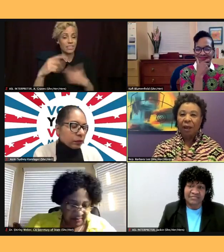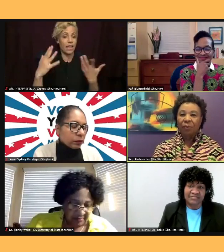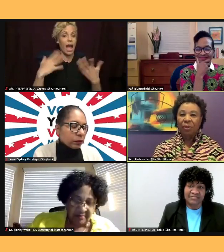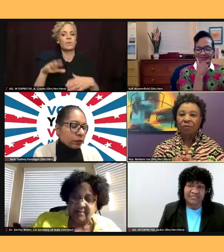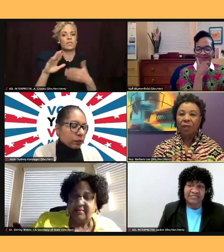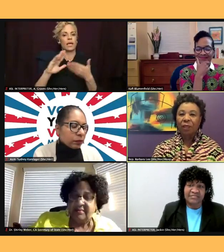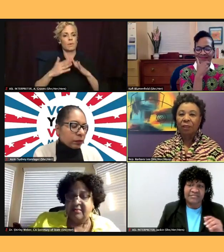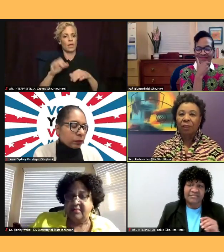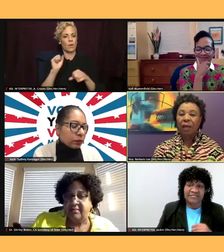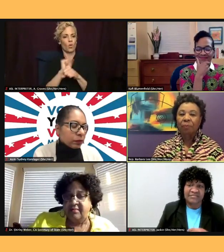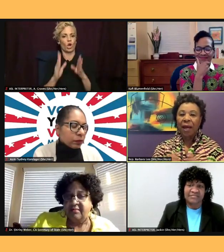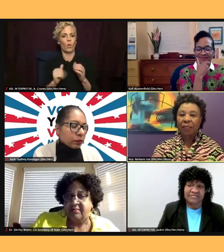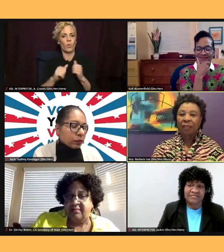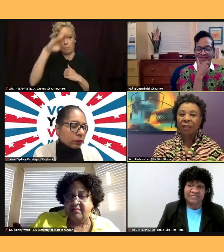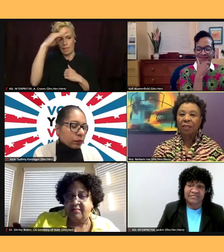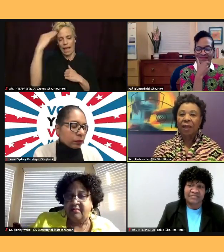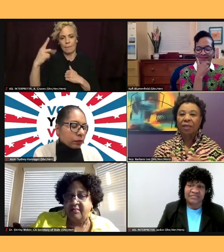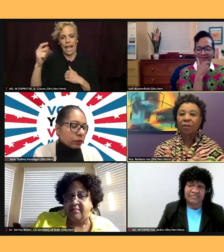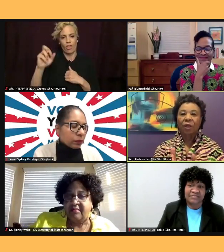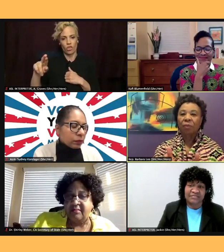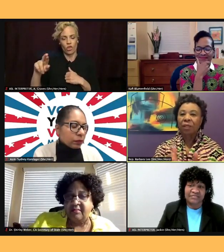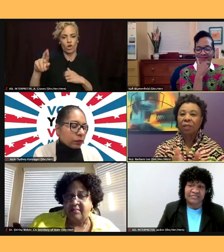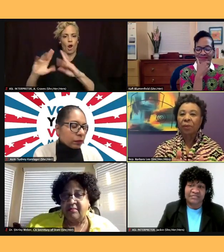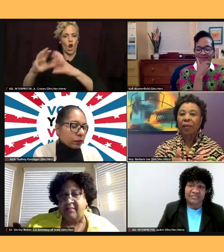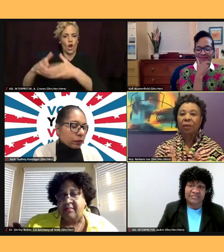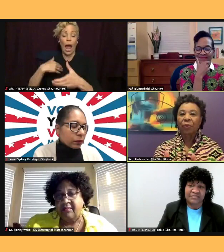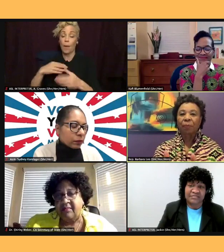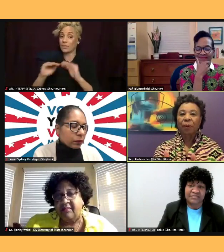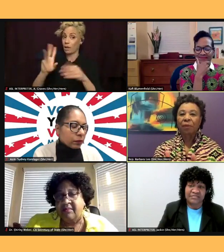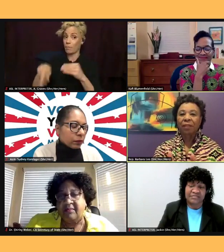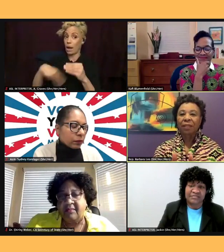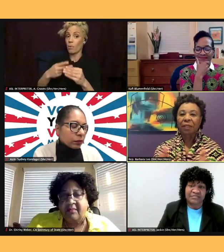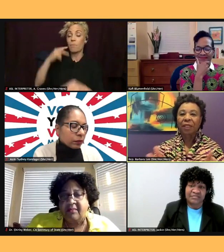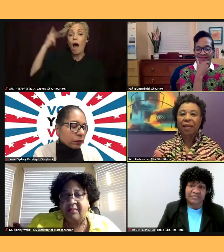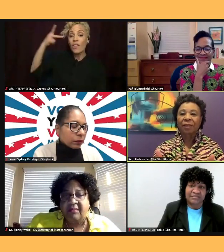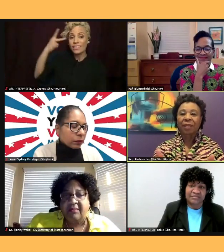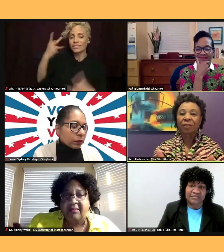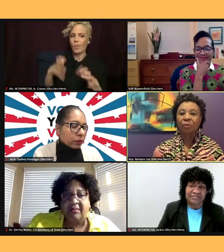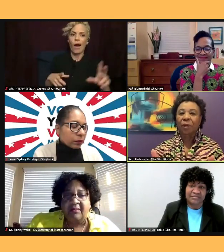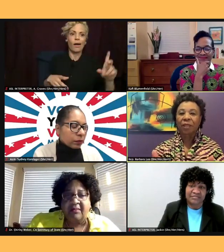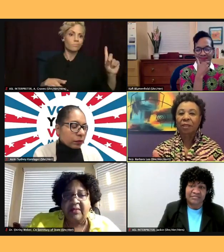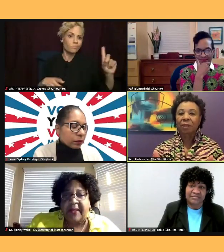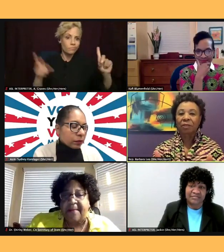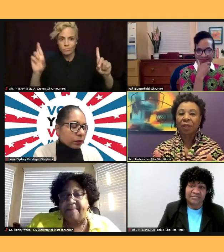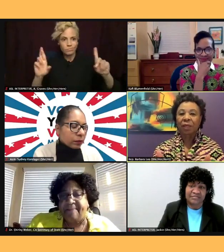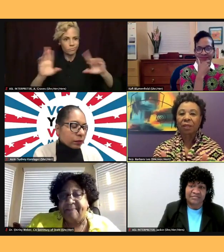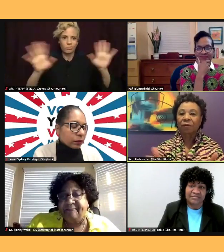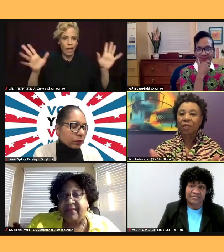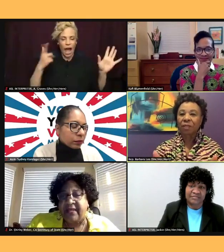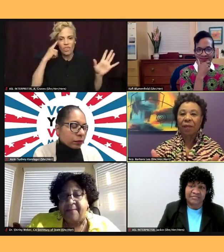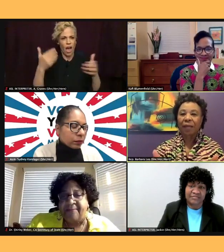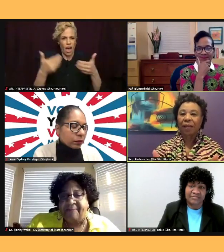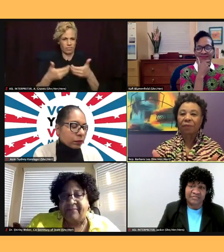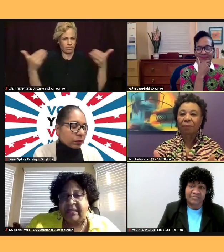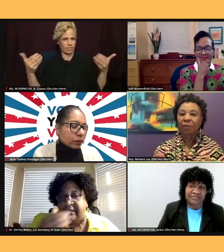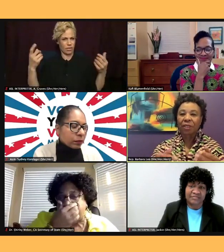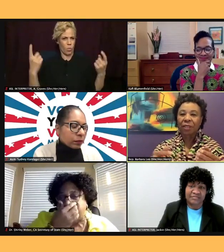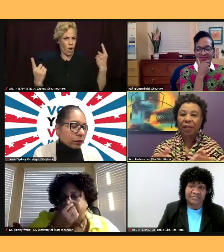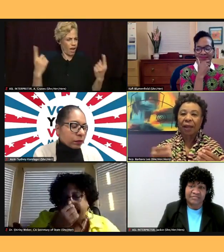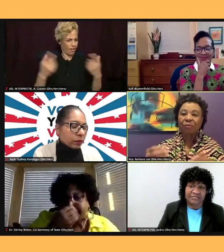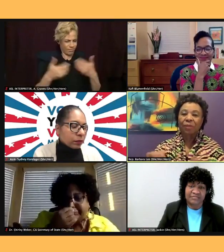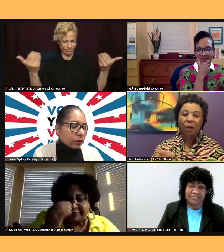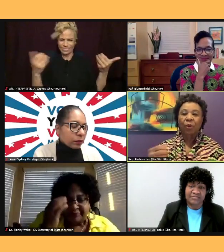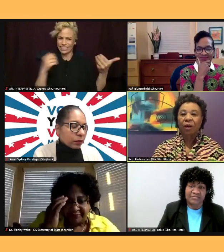clear on politics, and I didn't want to be a Democrat or a Republican, because I didn't think the two-party system made a difference in my life. I mean, it was like I was on